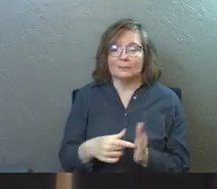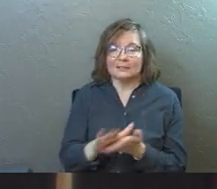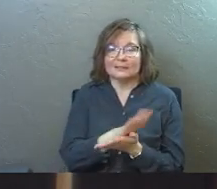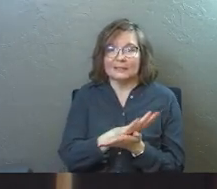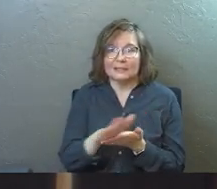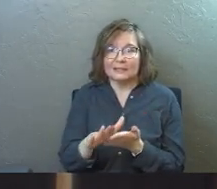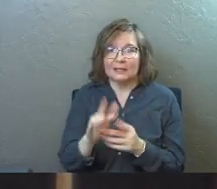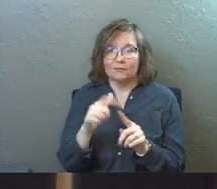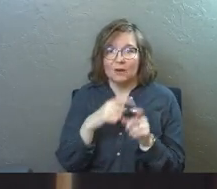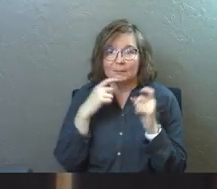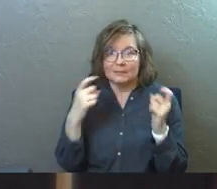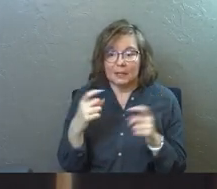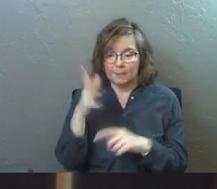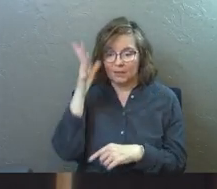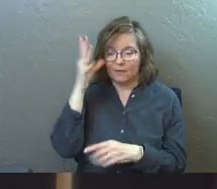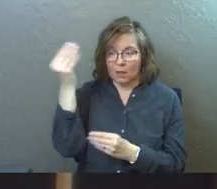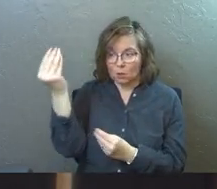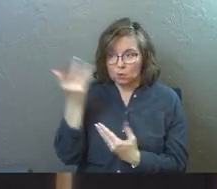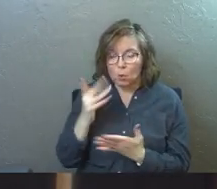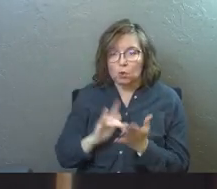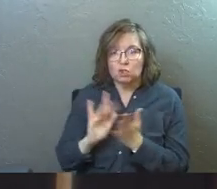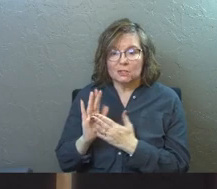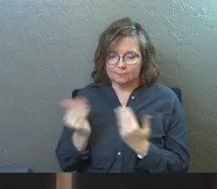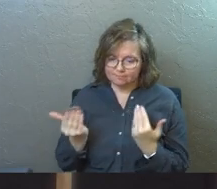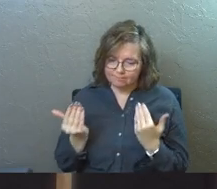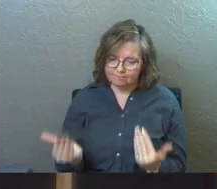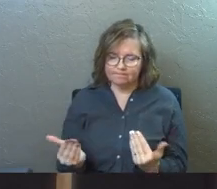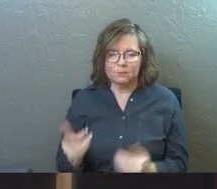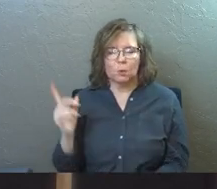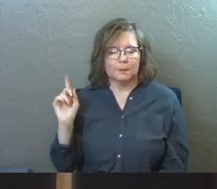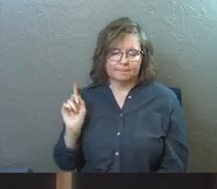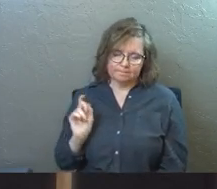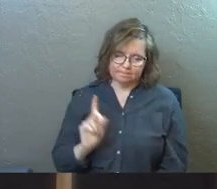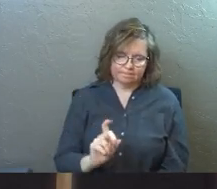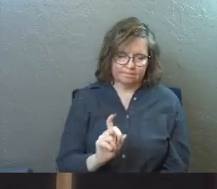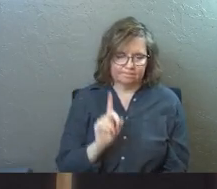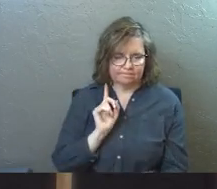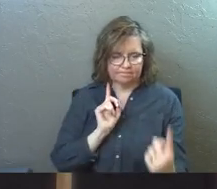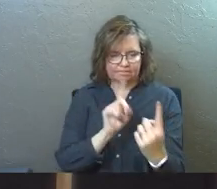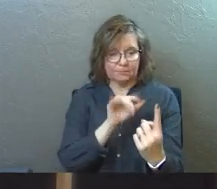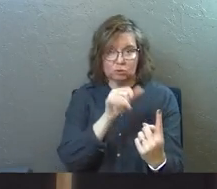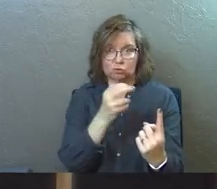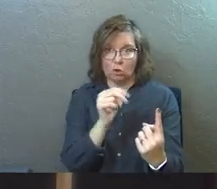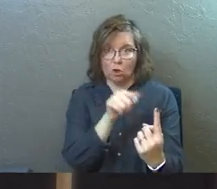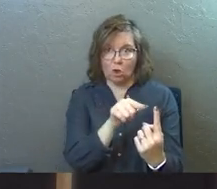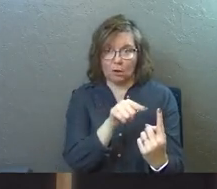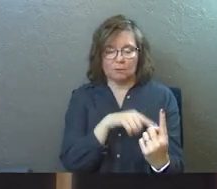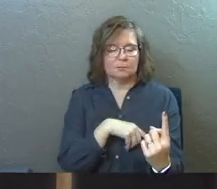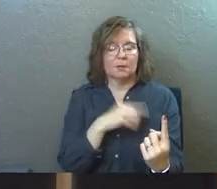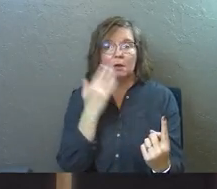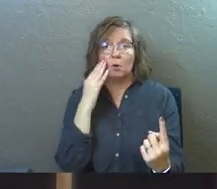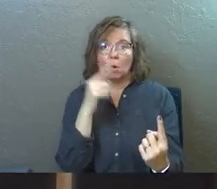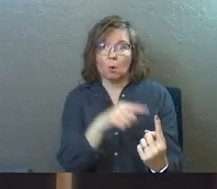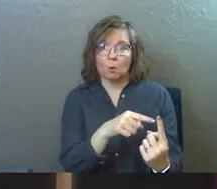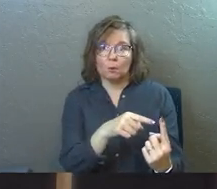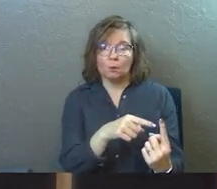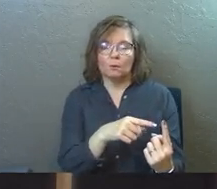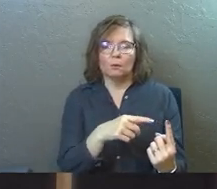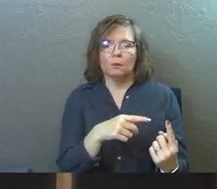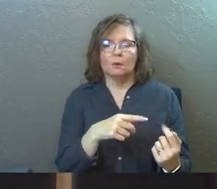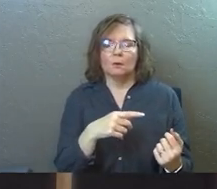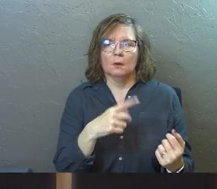sin. But the father had told Jesus to do it. So he comes to John the Baptist and John's first words, if you know the text, are,